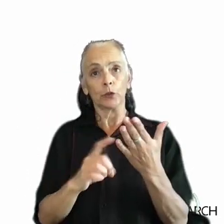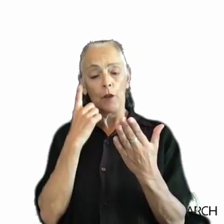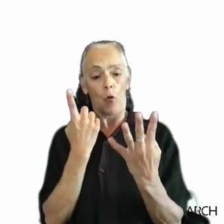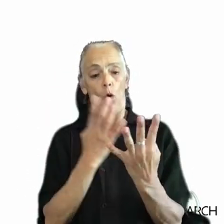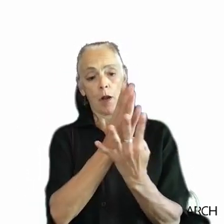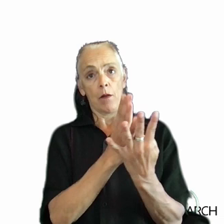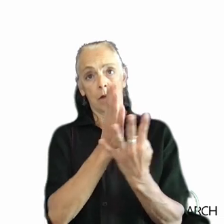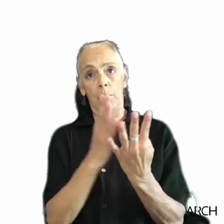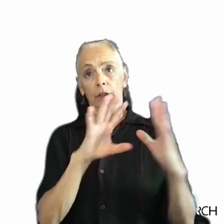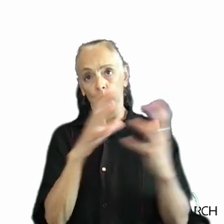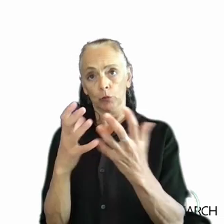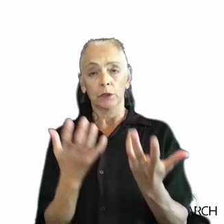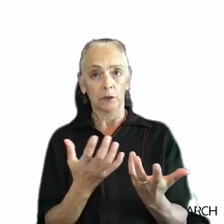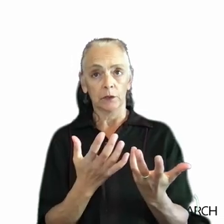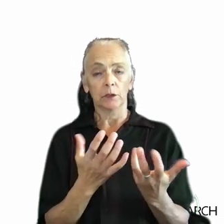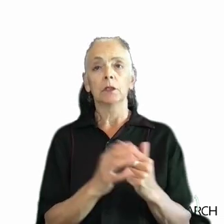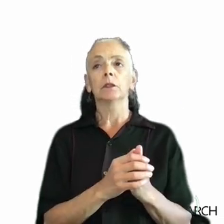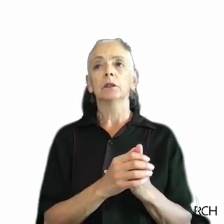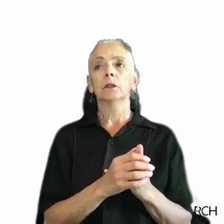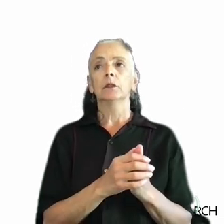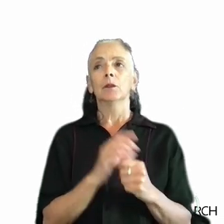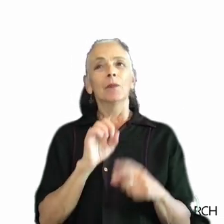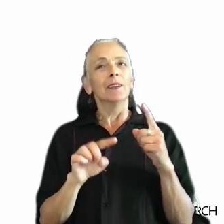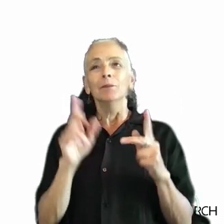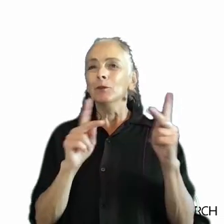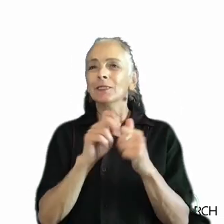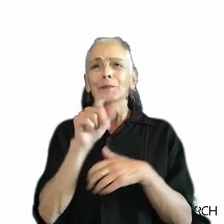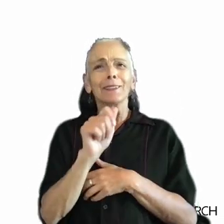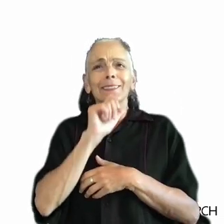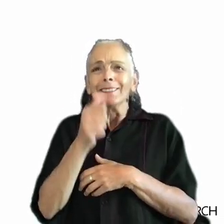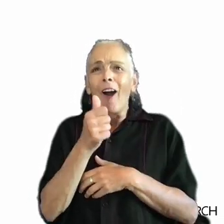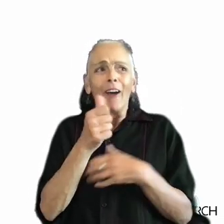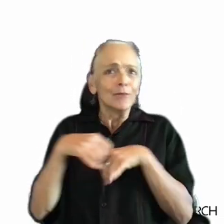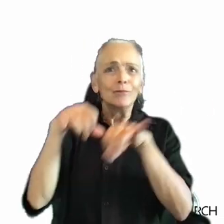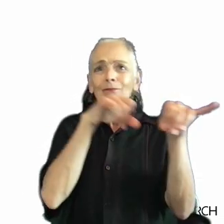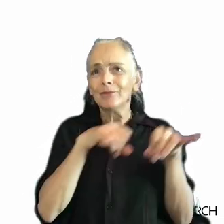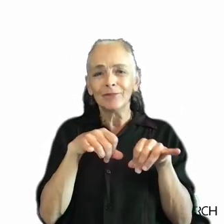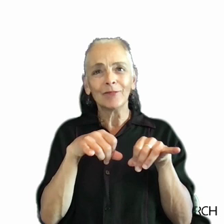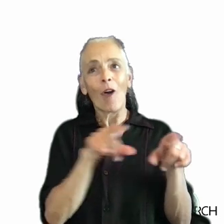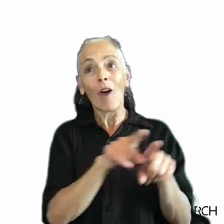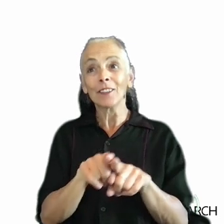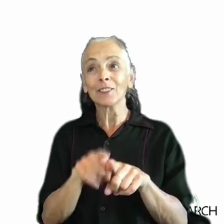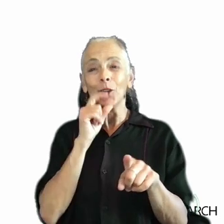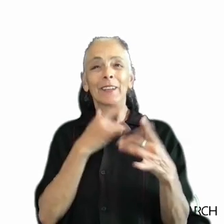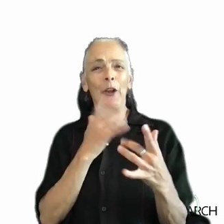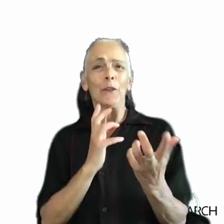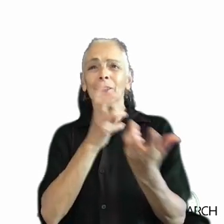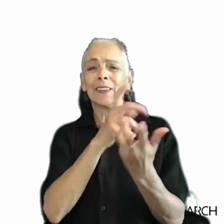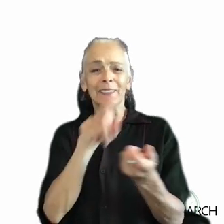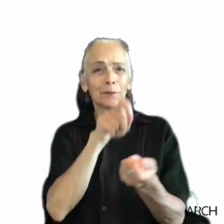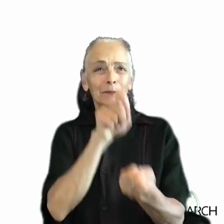communities. But unfortunately, not only are people with disabilities not a homogenous group of people, but they also don't usually fit into single